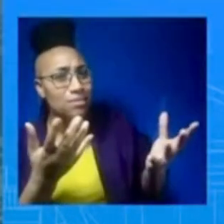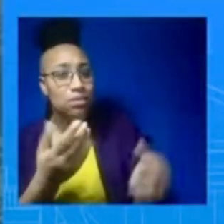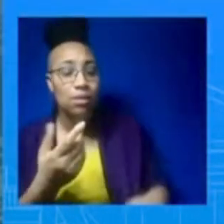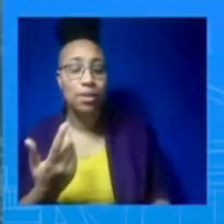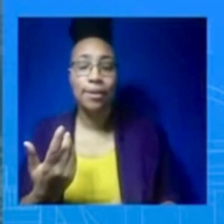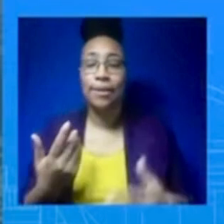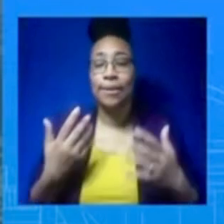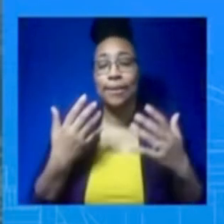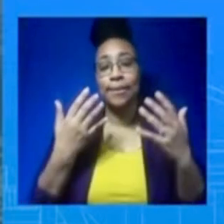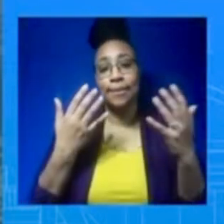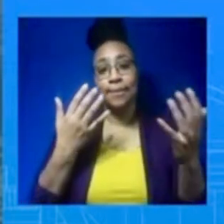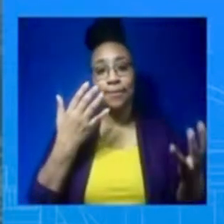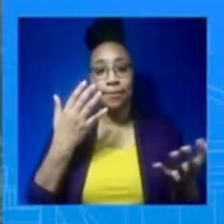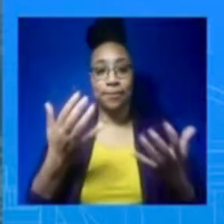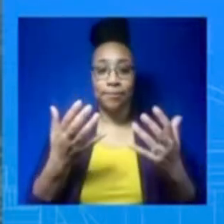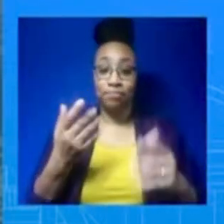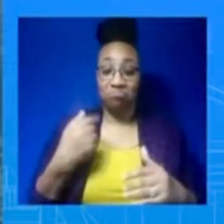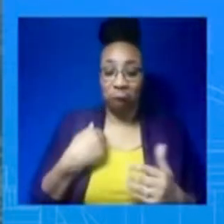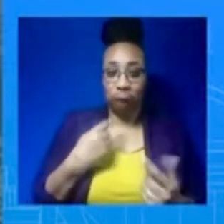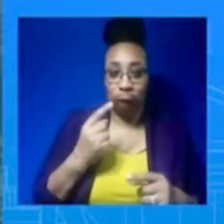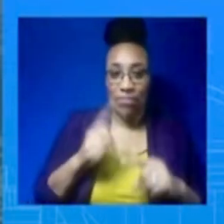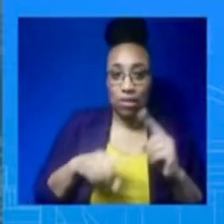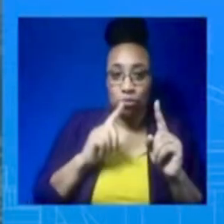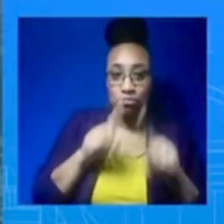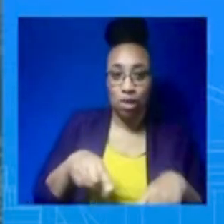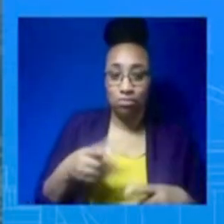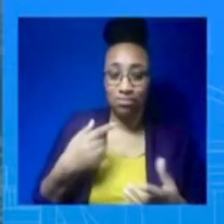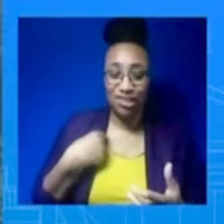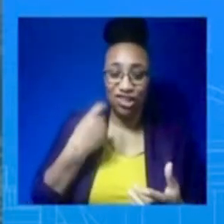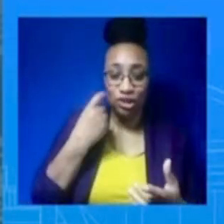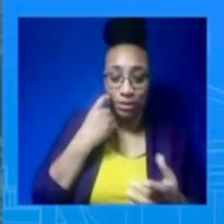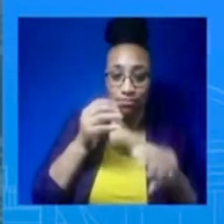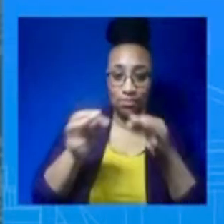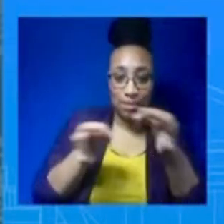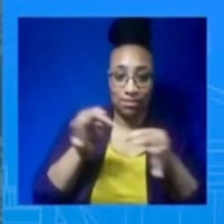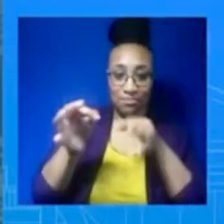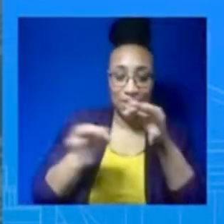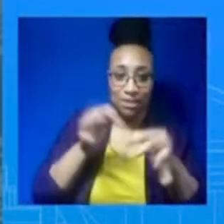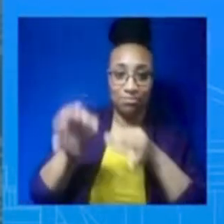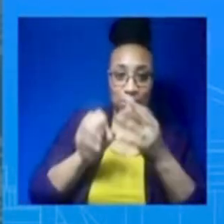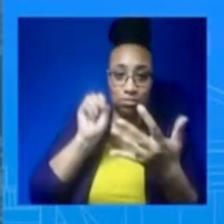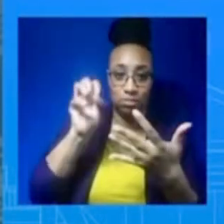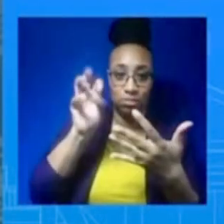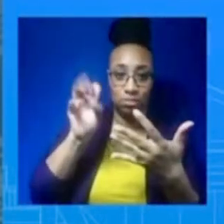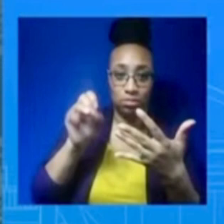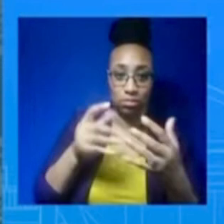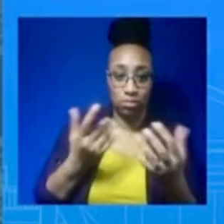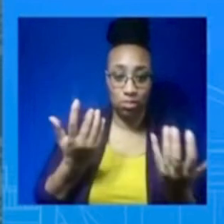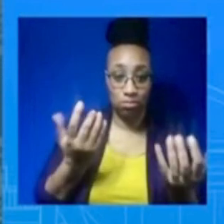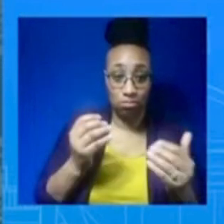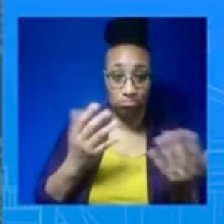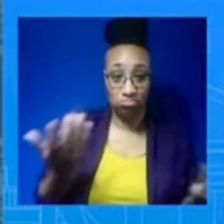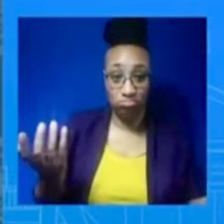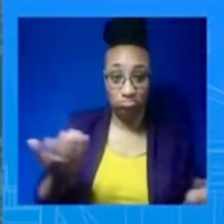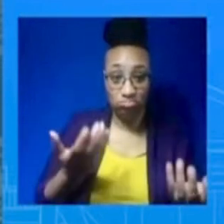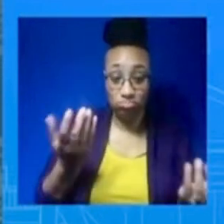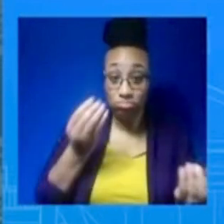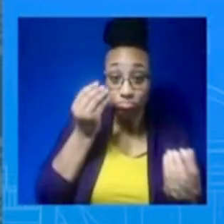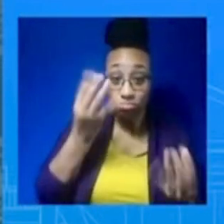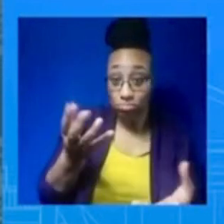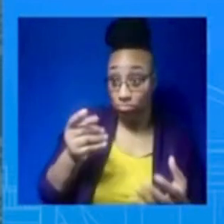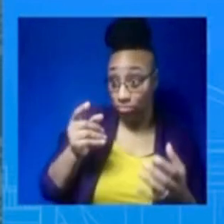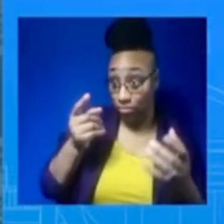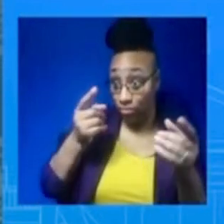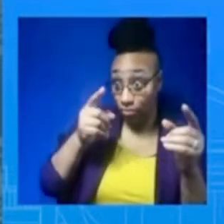I've already reacted to it. Nobody, no Americans in the air were hurt. No Americans on the air in the ground were hurt.